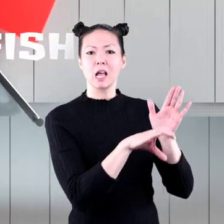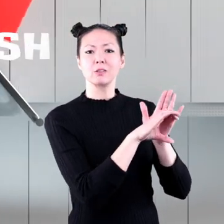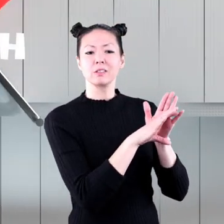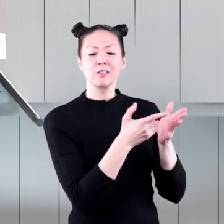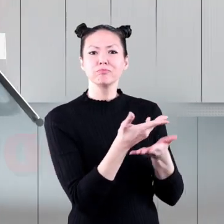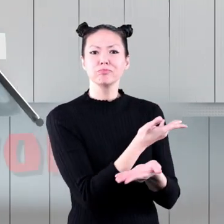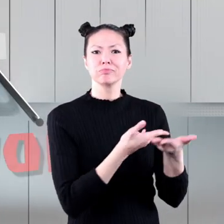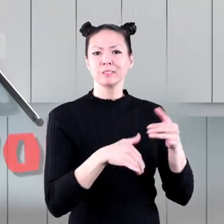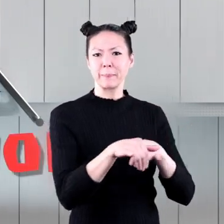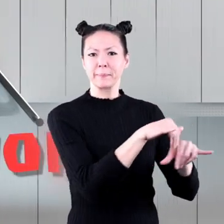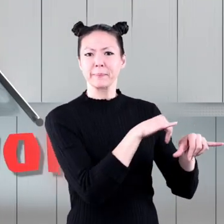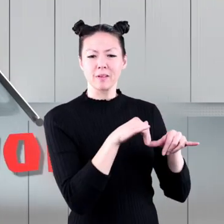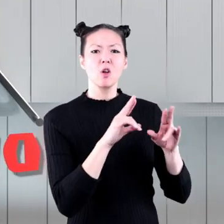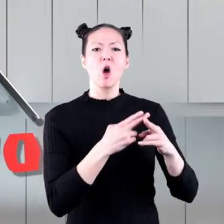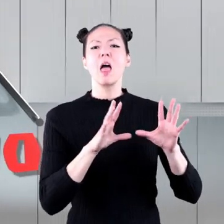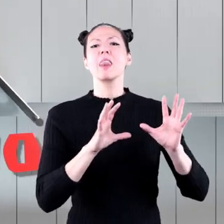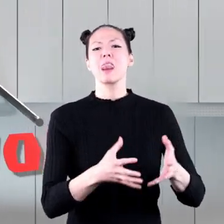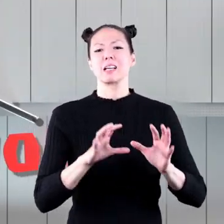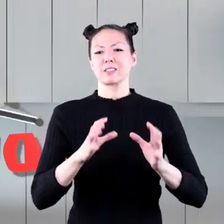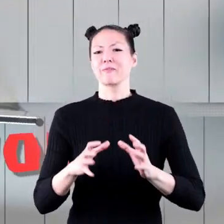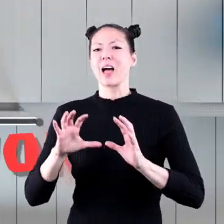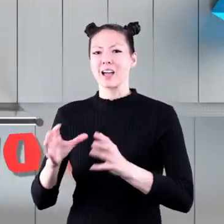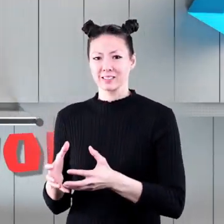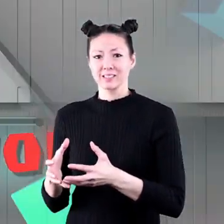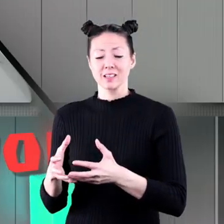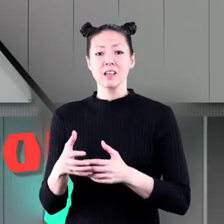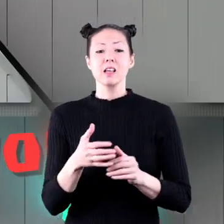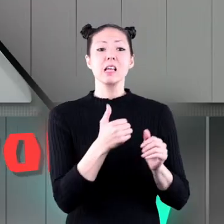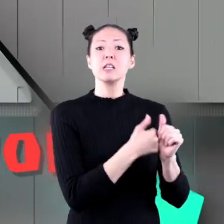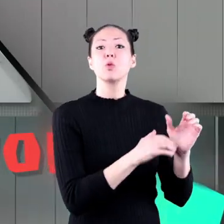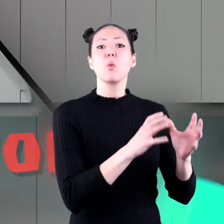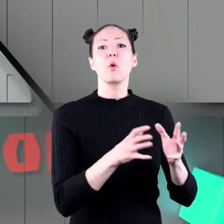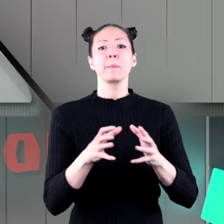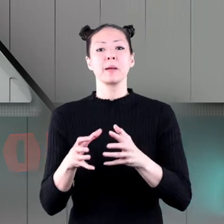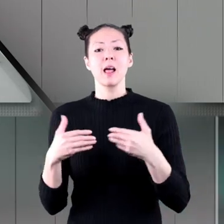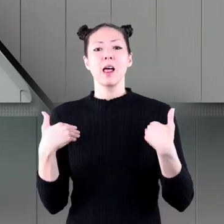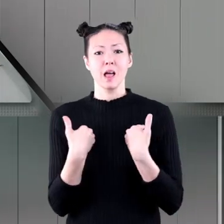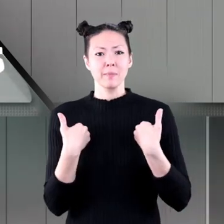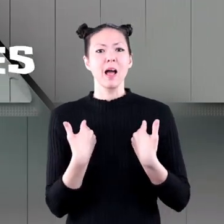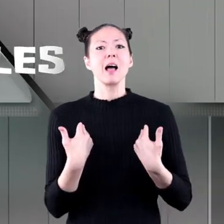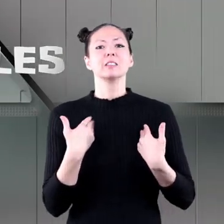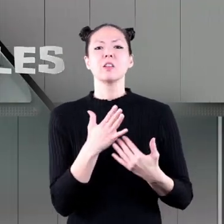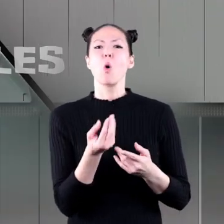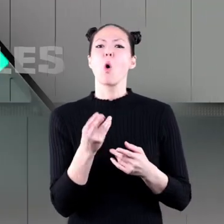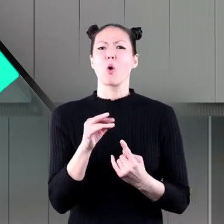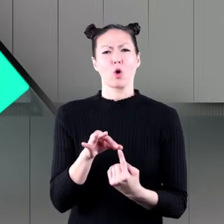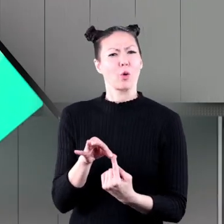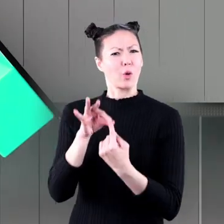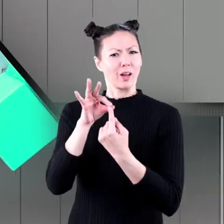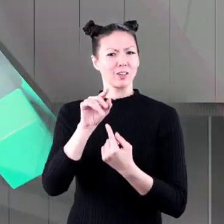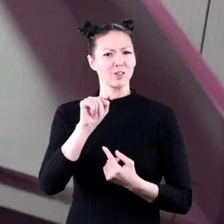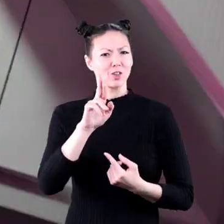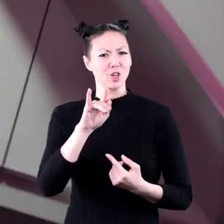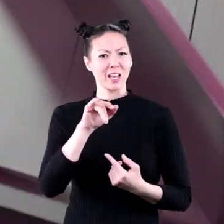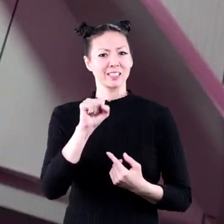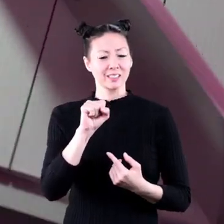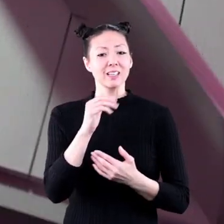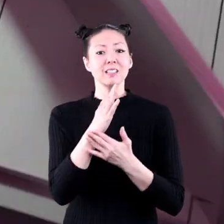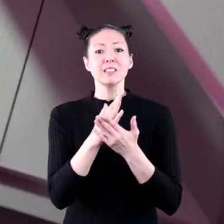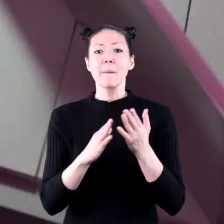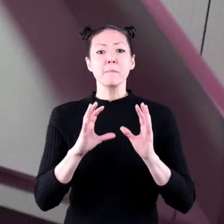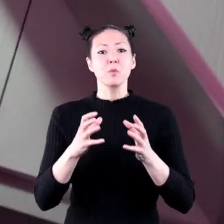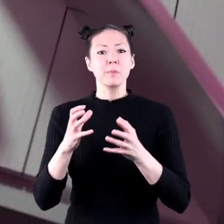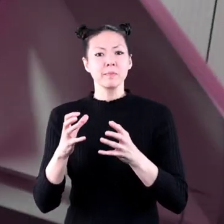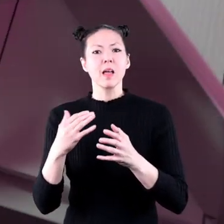share. This is called classification. Each group of animals has its own unique traits, but some